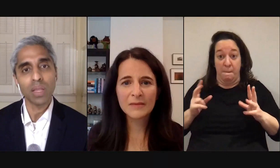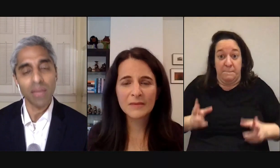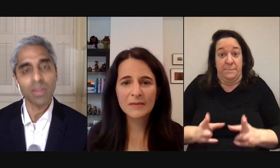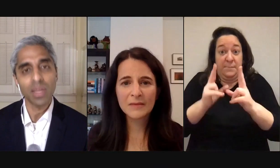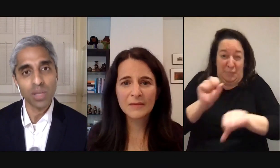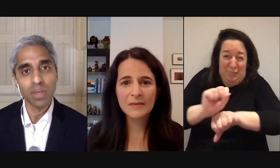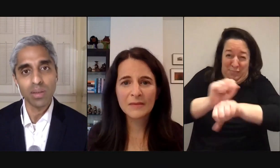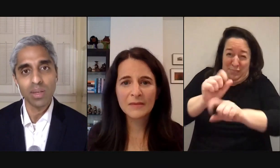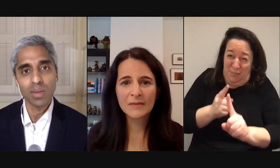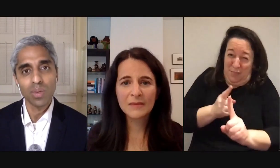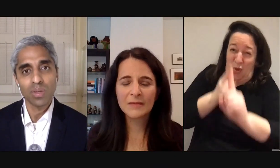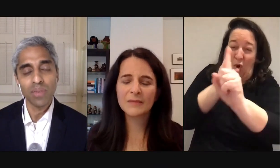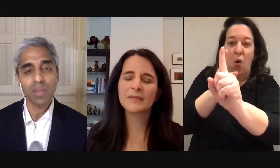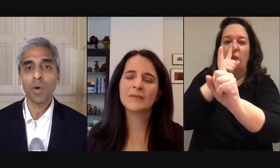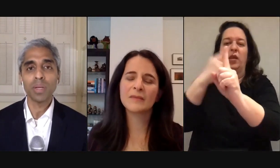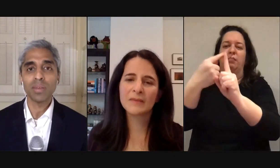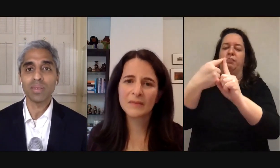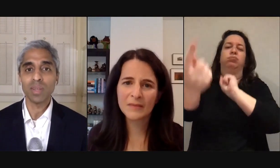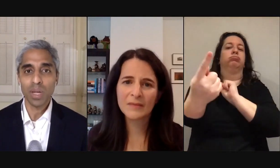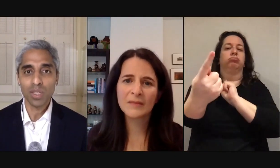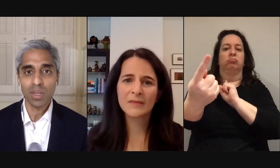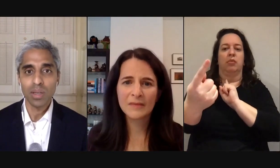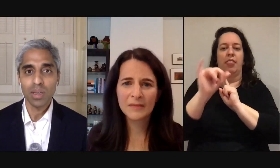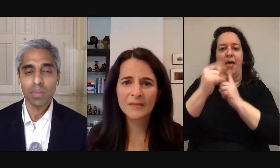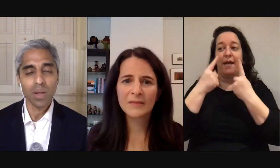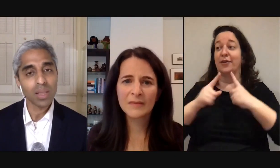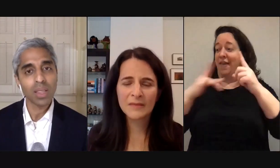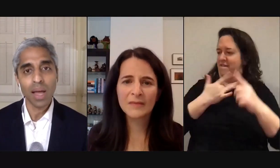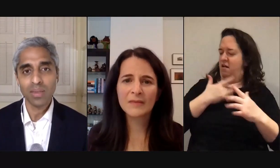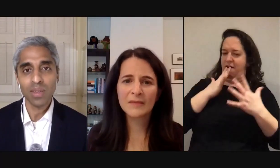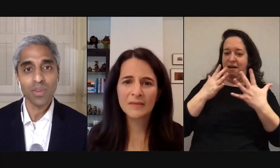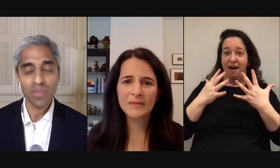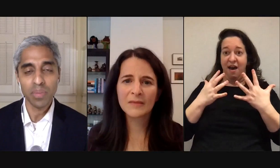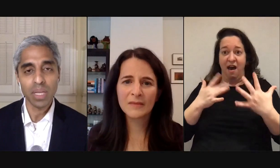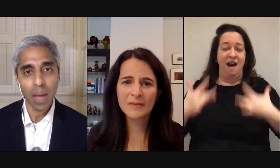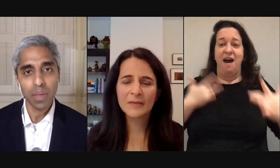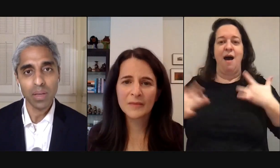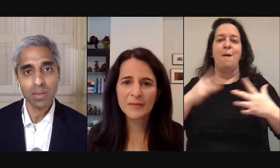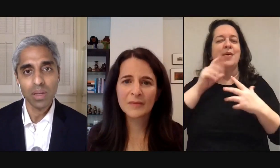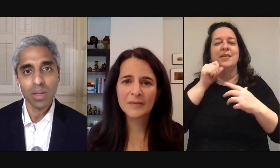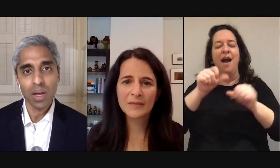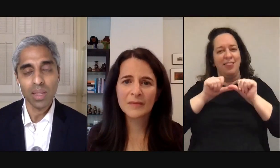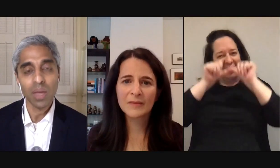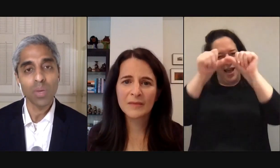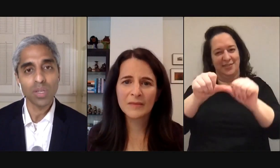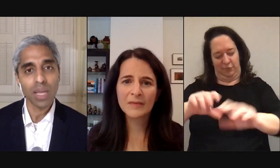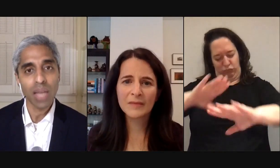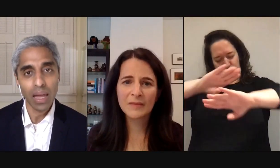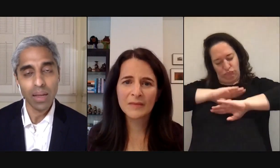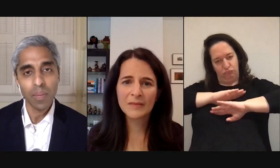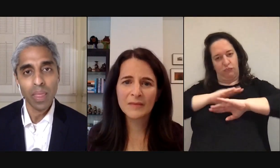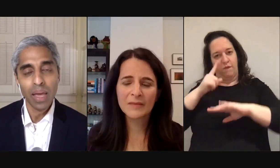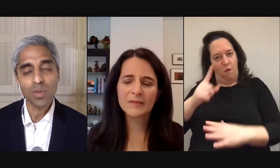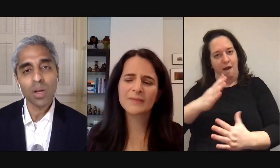felt when after they achieved it which is they felt the moment of exhilaration but not the lasting fulfillment and happiness that they wish